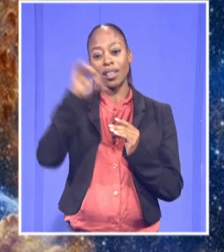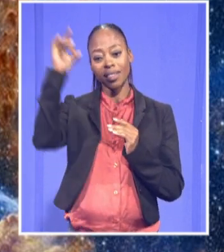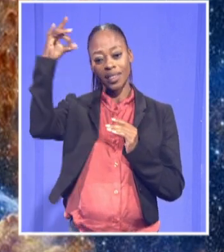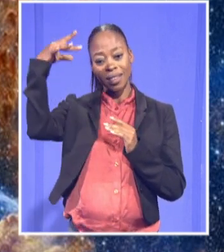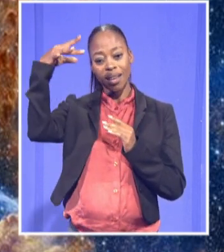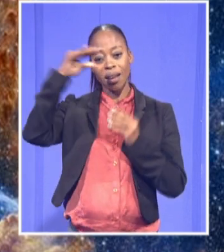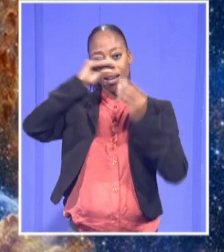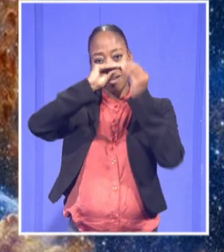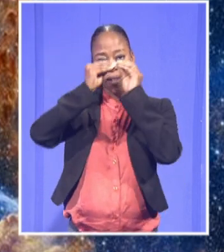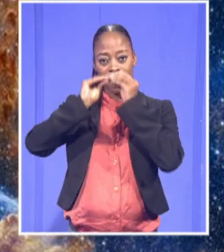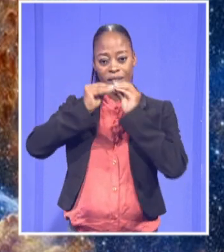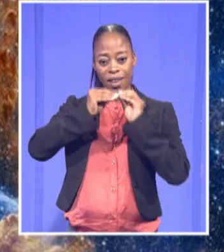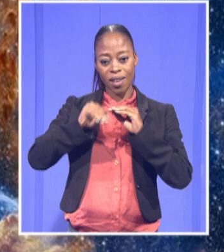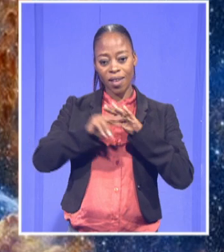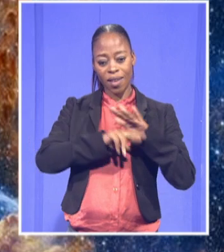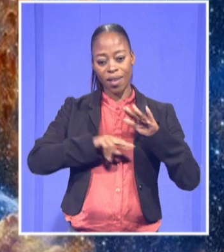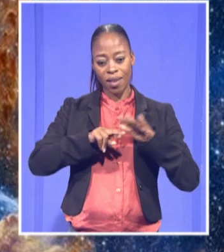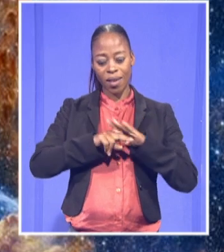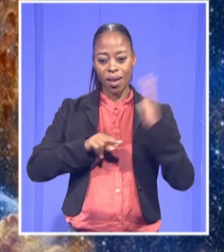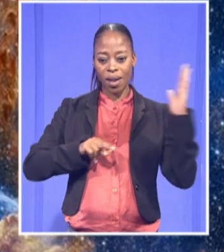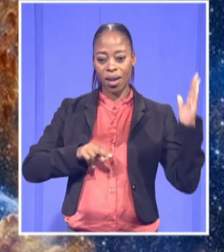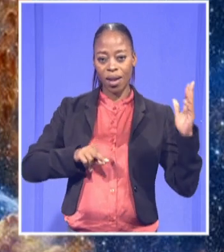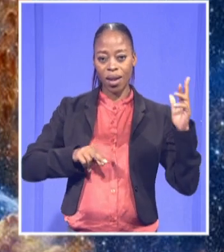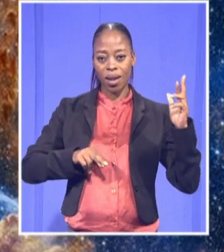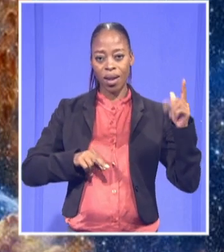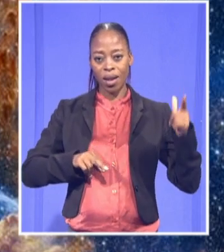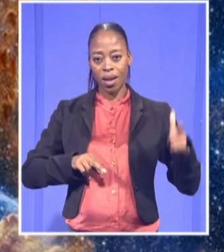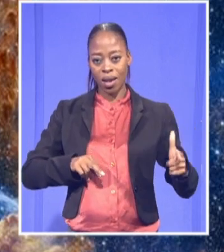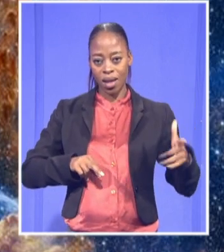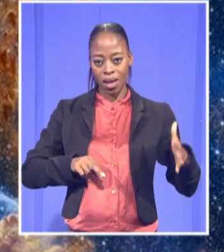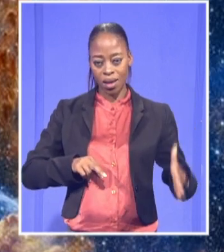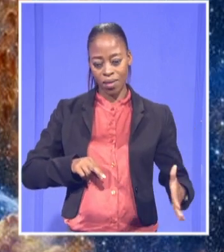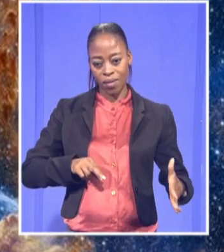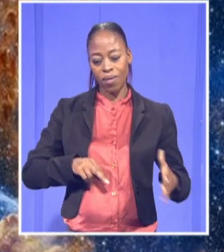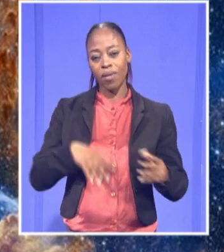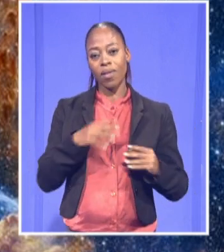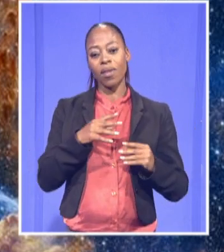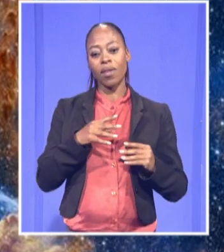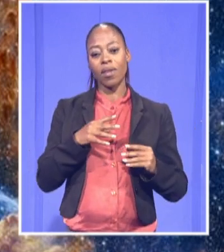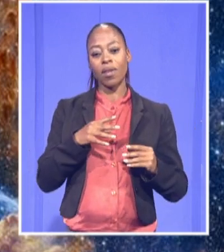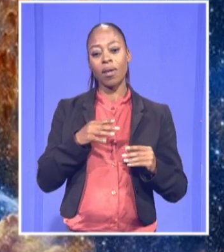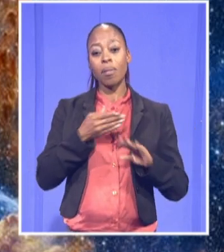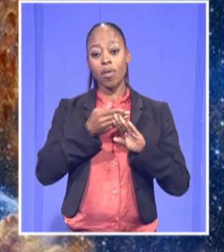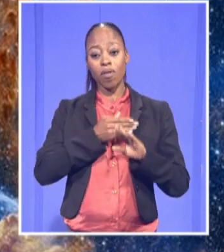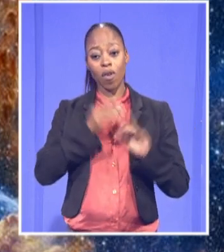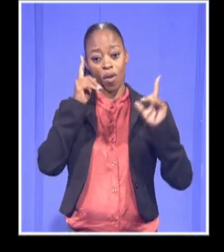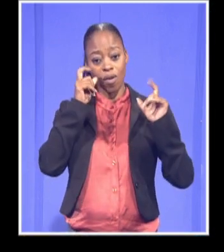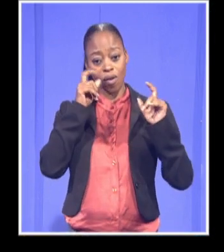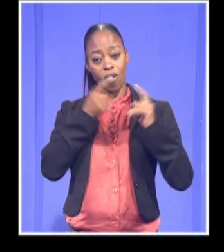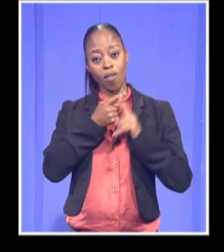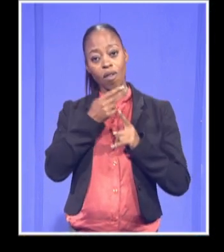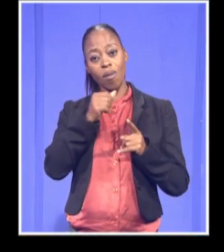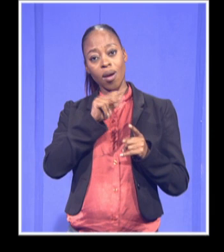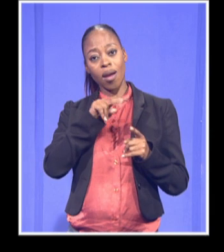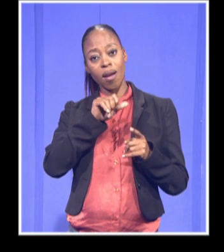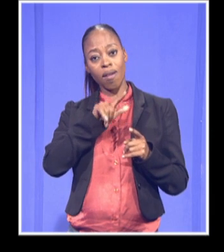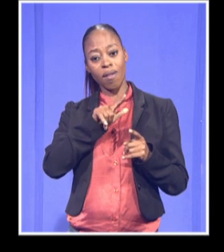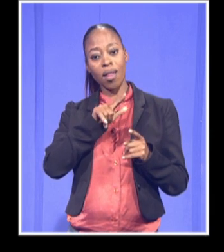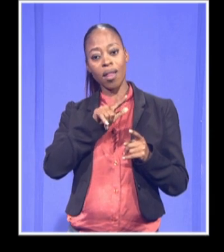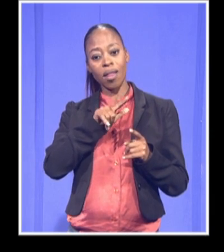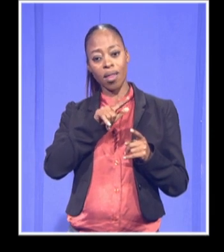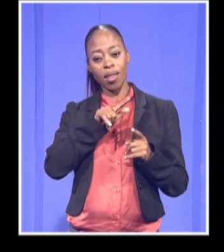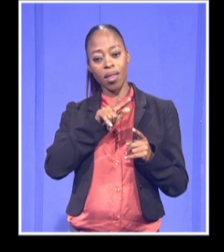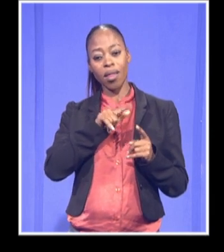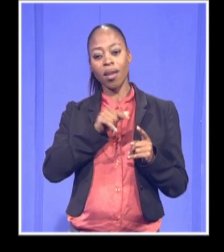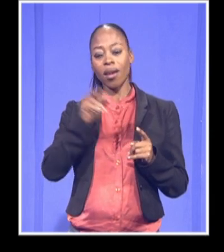and on the left there, we are seeing an earlier image from the Hubble Space Telescope, and